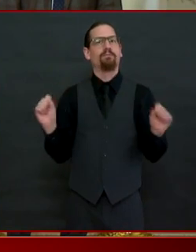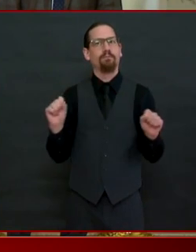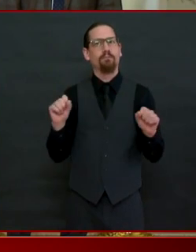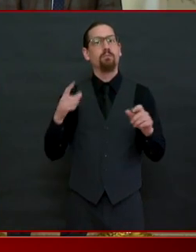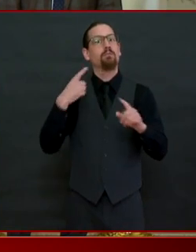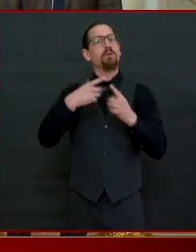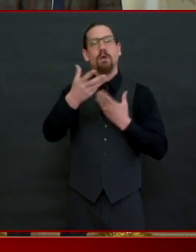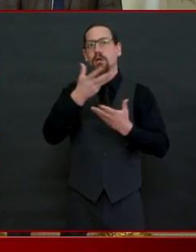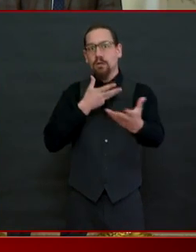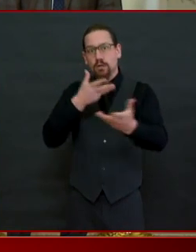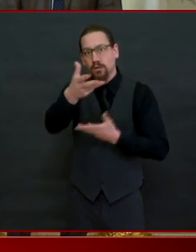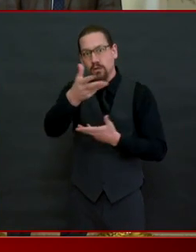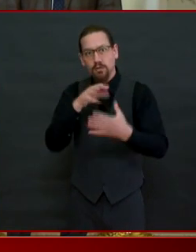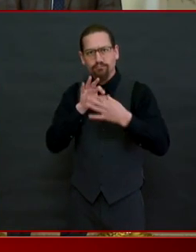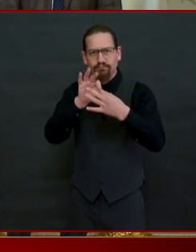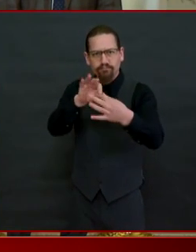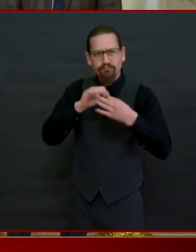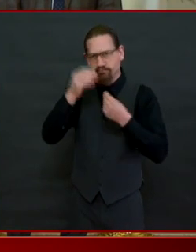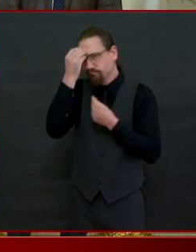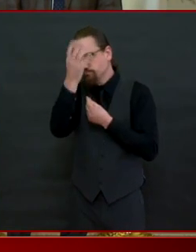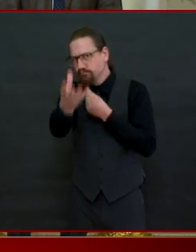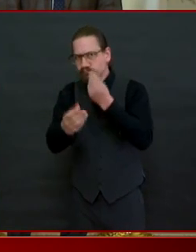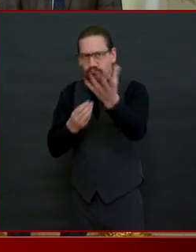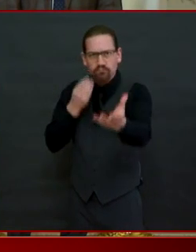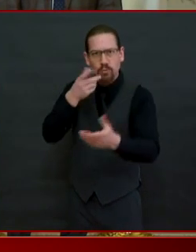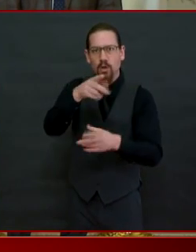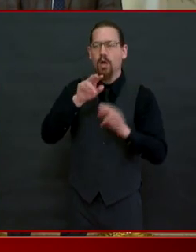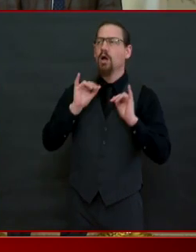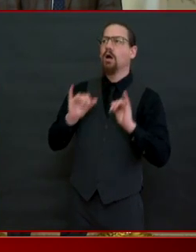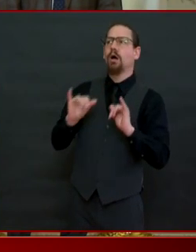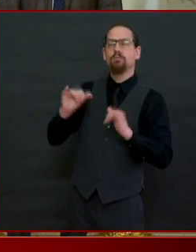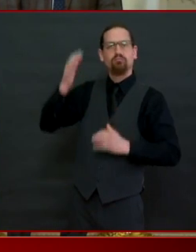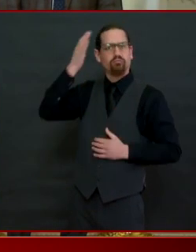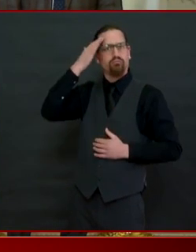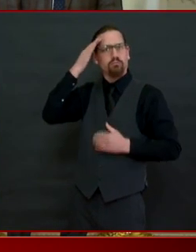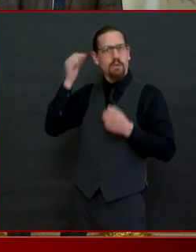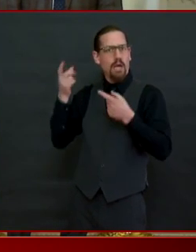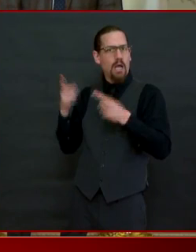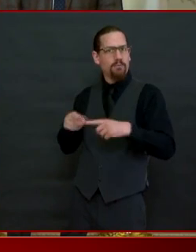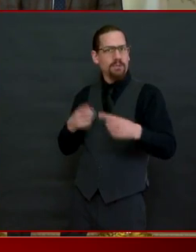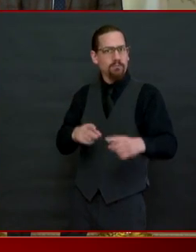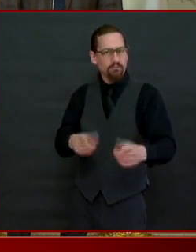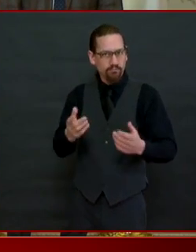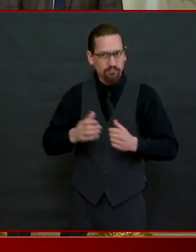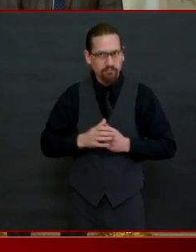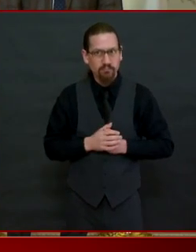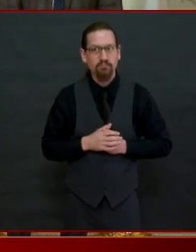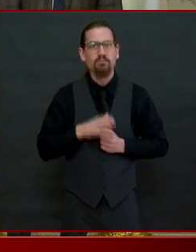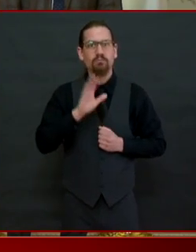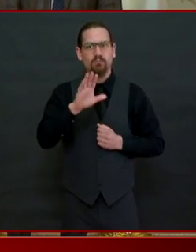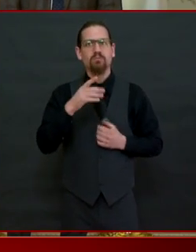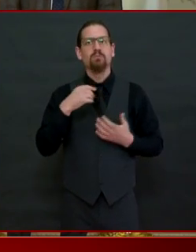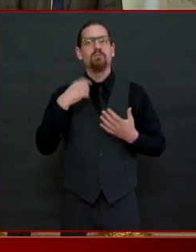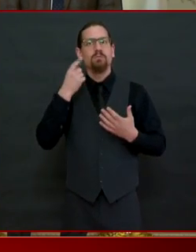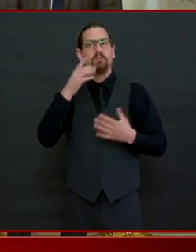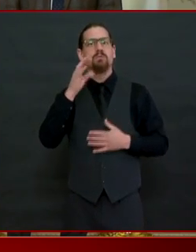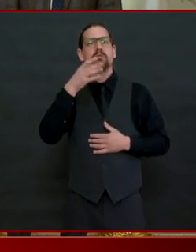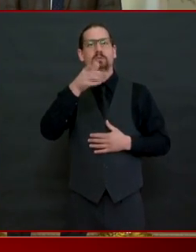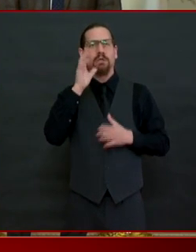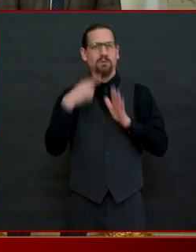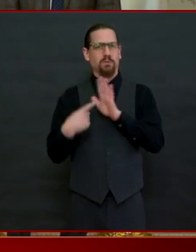deal with the coronavirus as you can see from the data that's on your screen or will shortly be on your screen